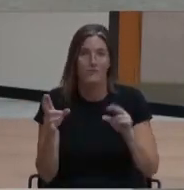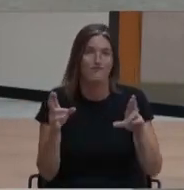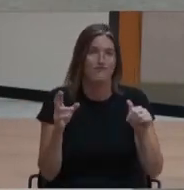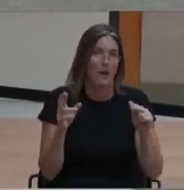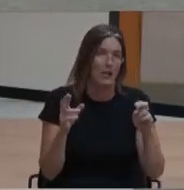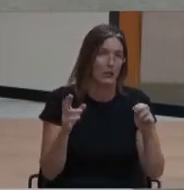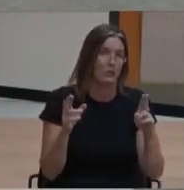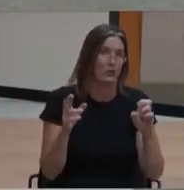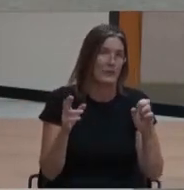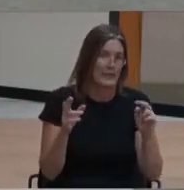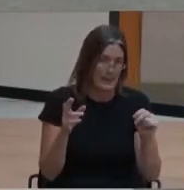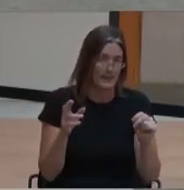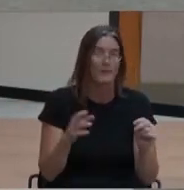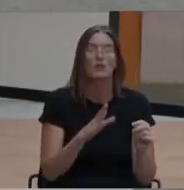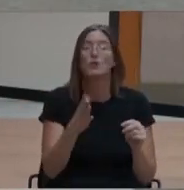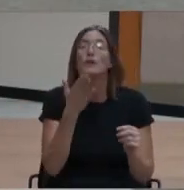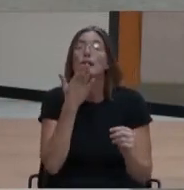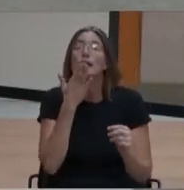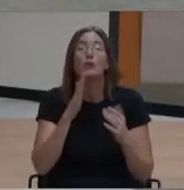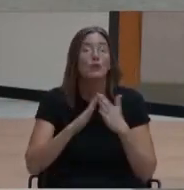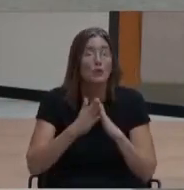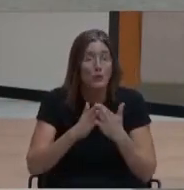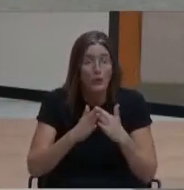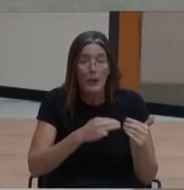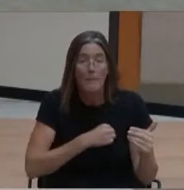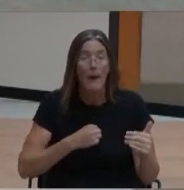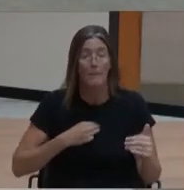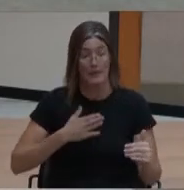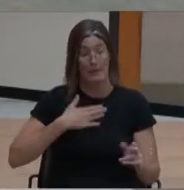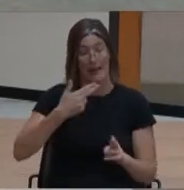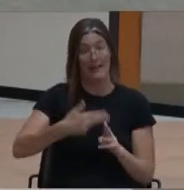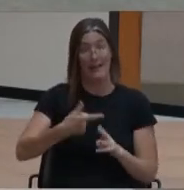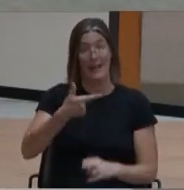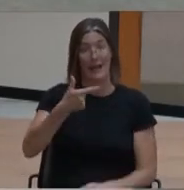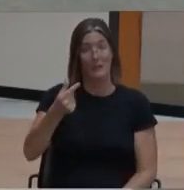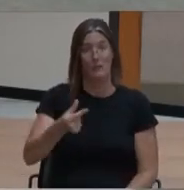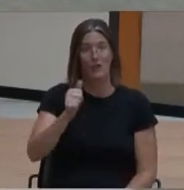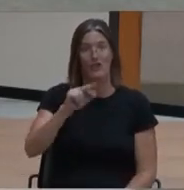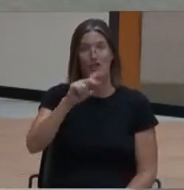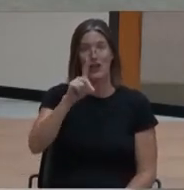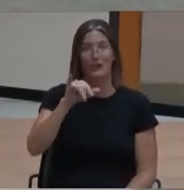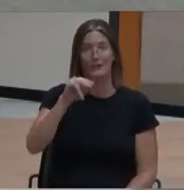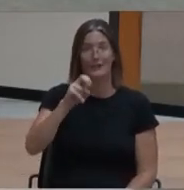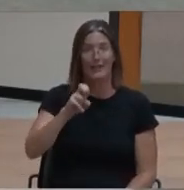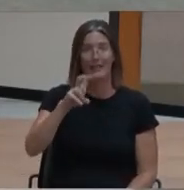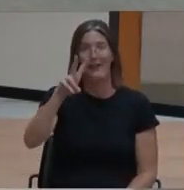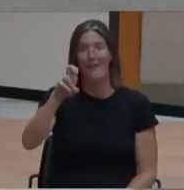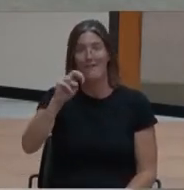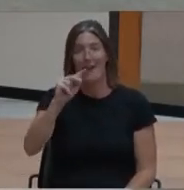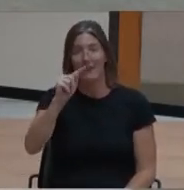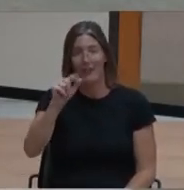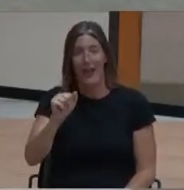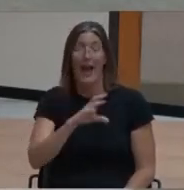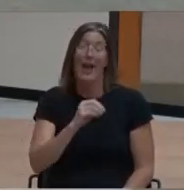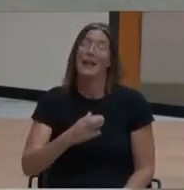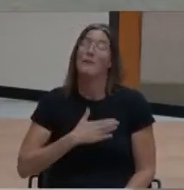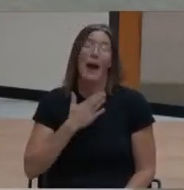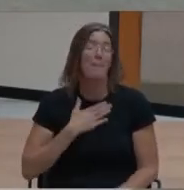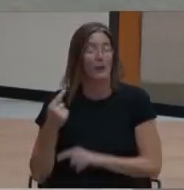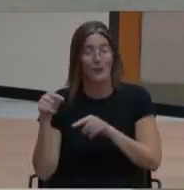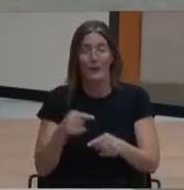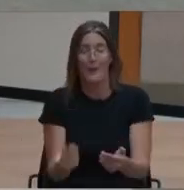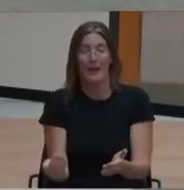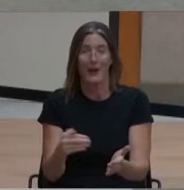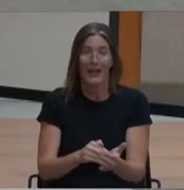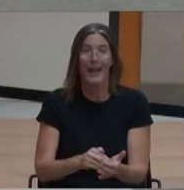parents, students, and community members. My name is Geraldine Venta. I am happy to be here again today. I would like to thank you all for having